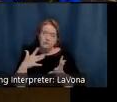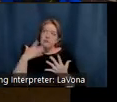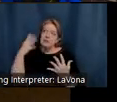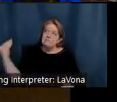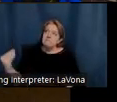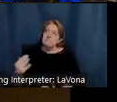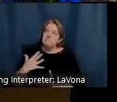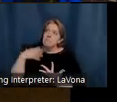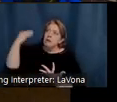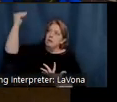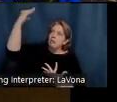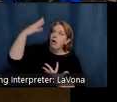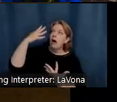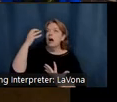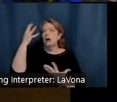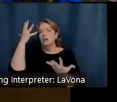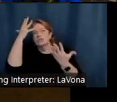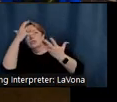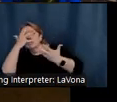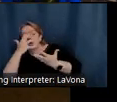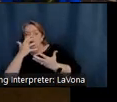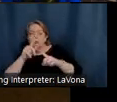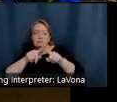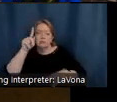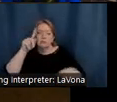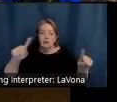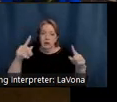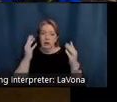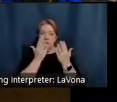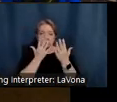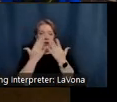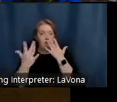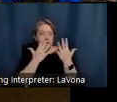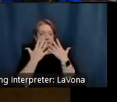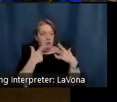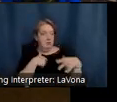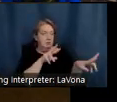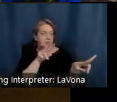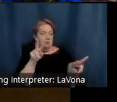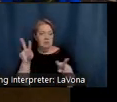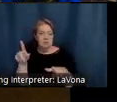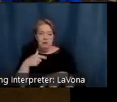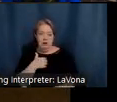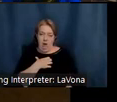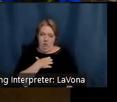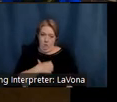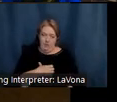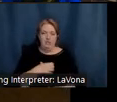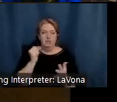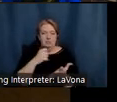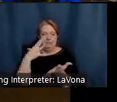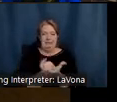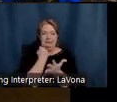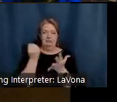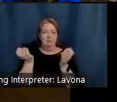the glorious colors that compose the beautiful dreamy landscape, I could not wish but for more time and